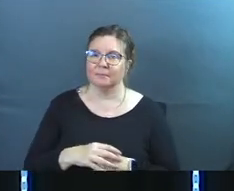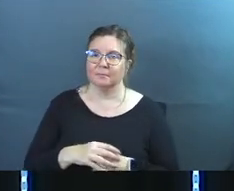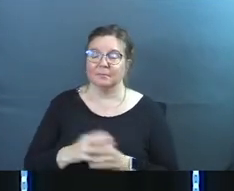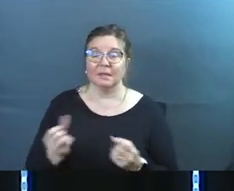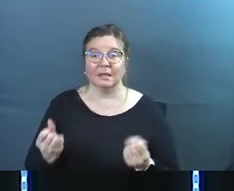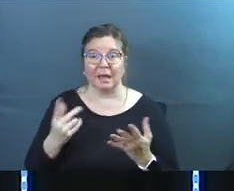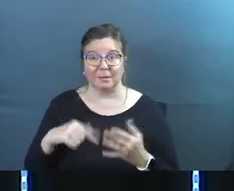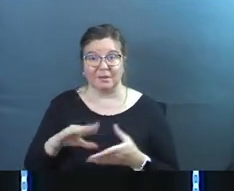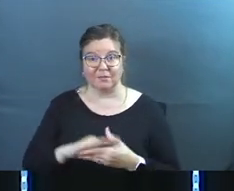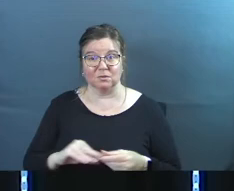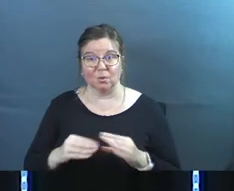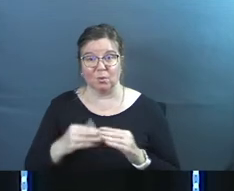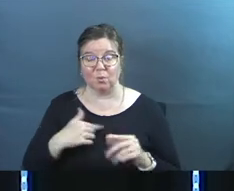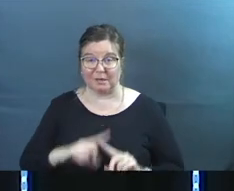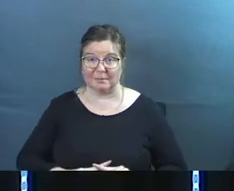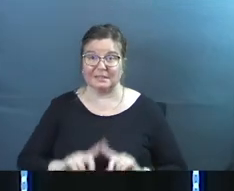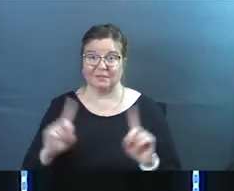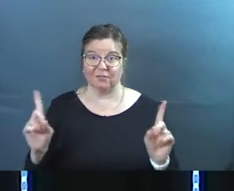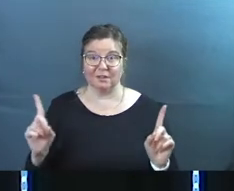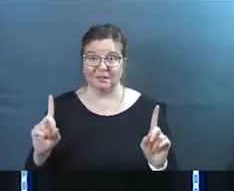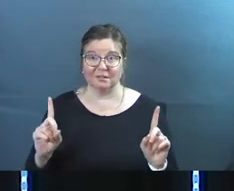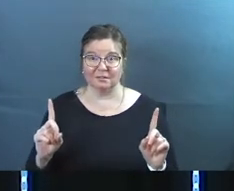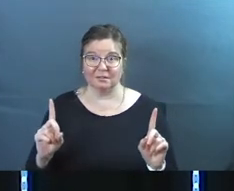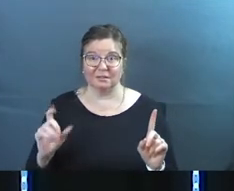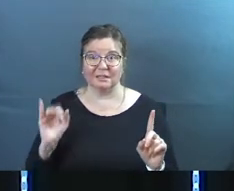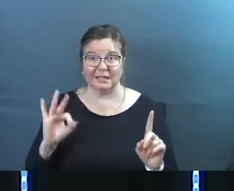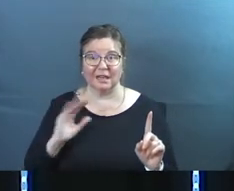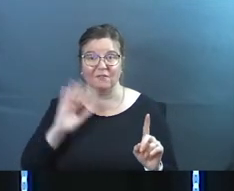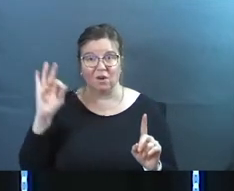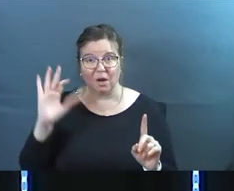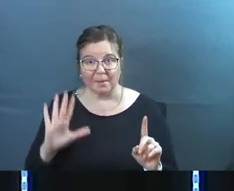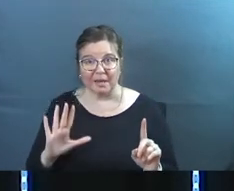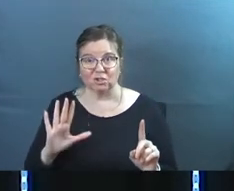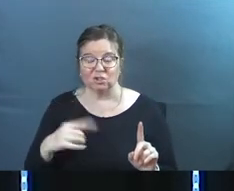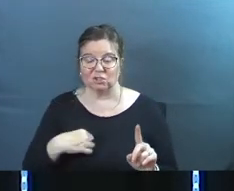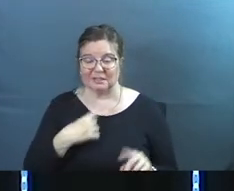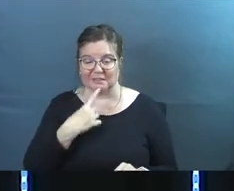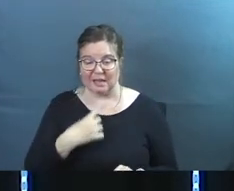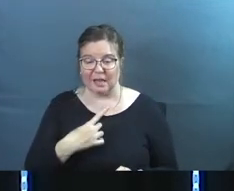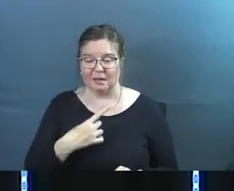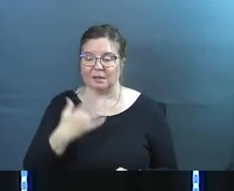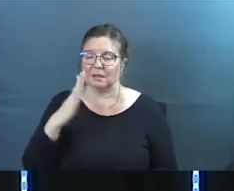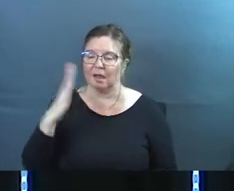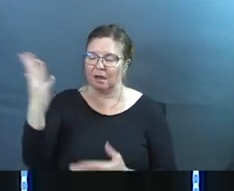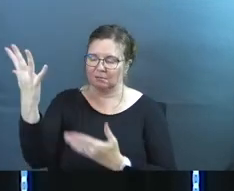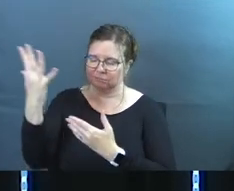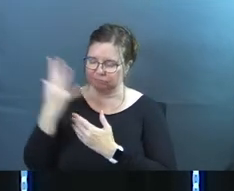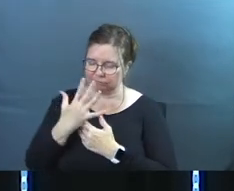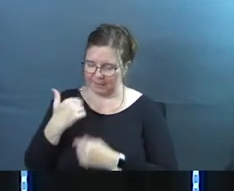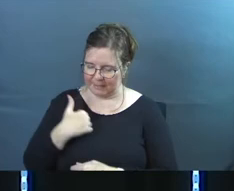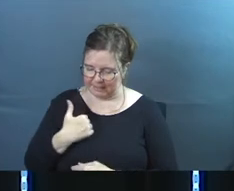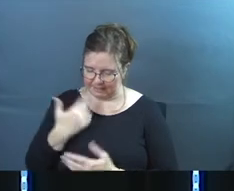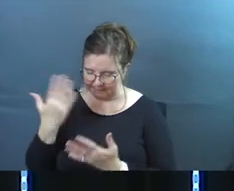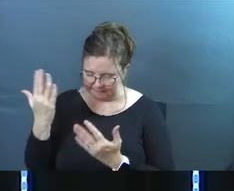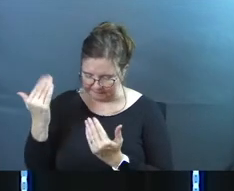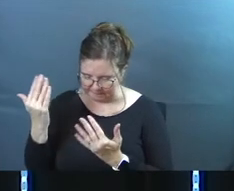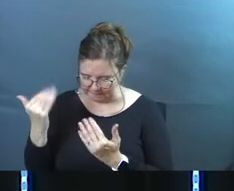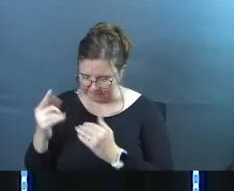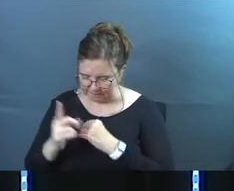how many of these stories would be different if our pastors said God let it fall on me